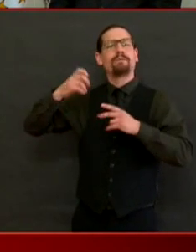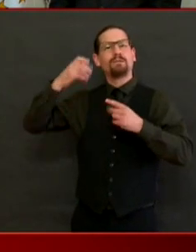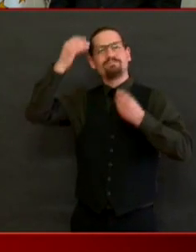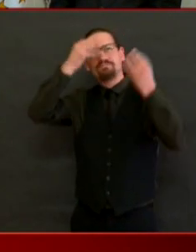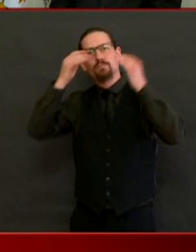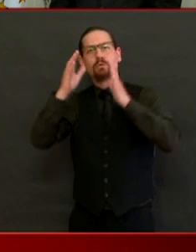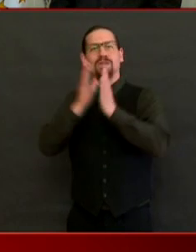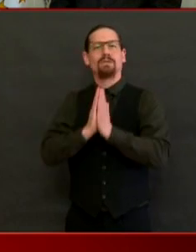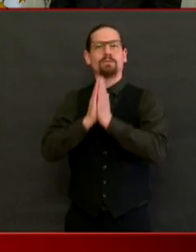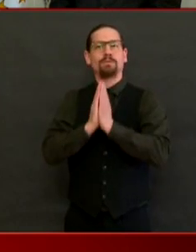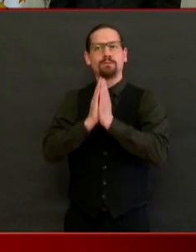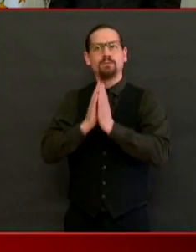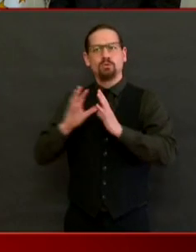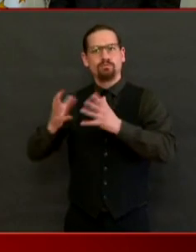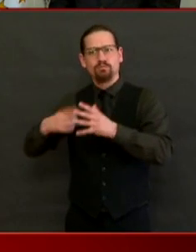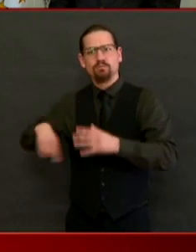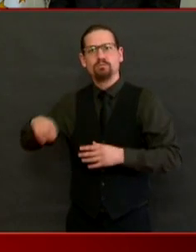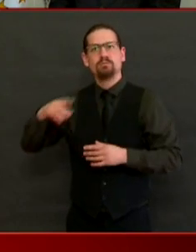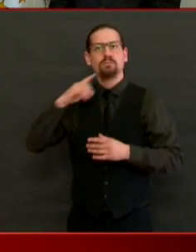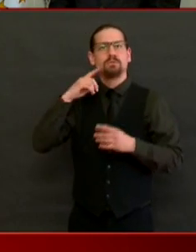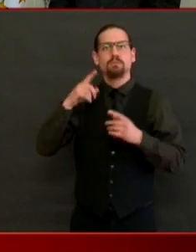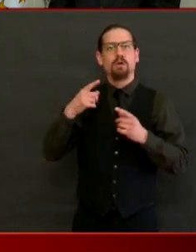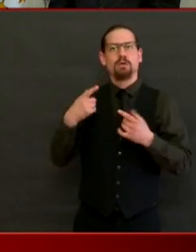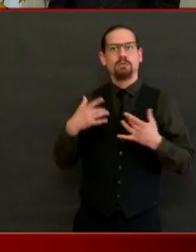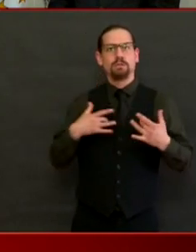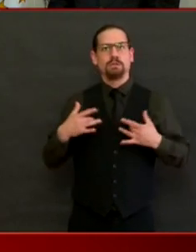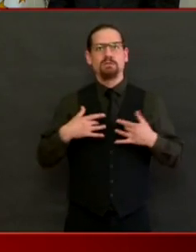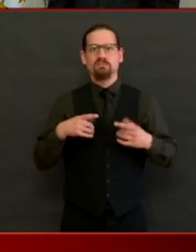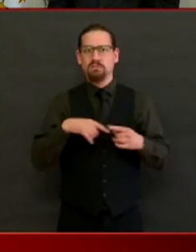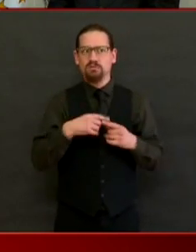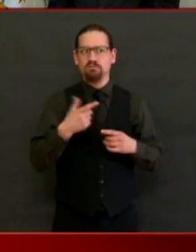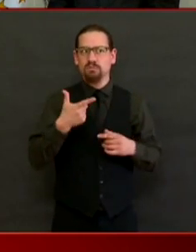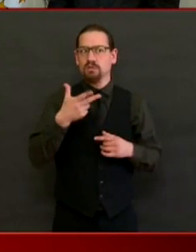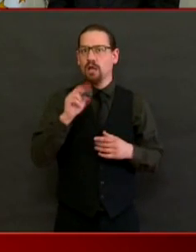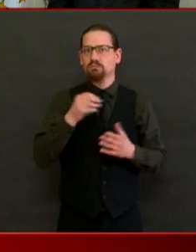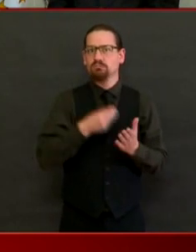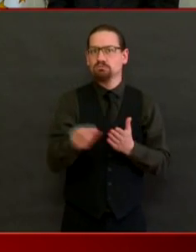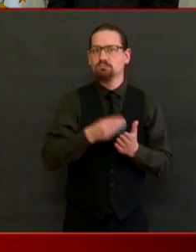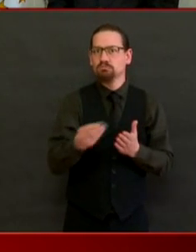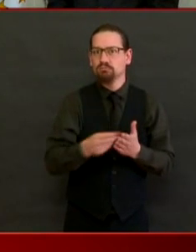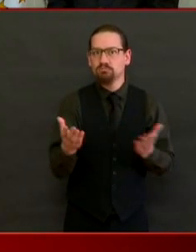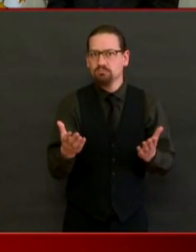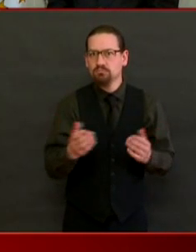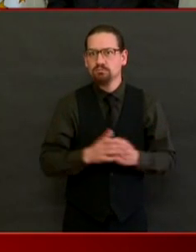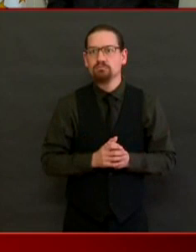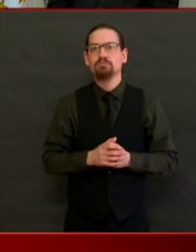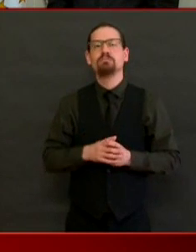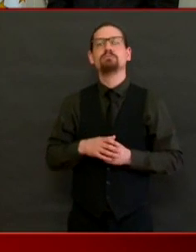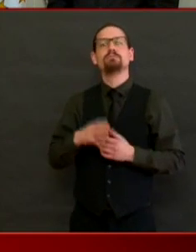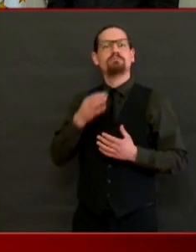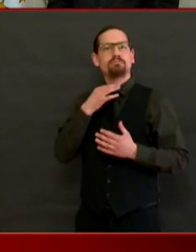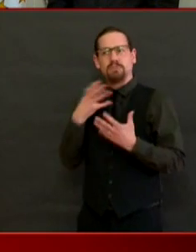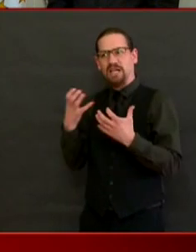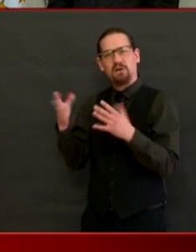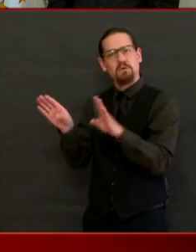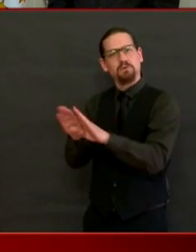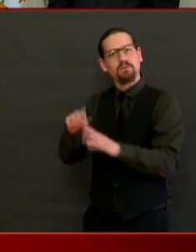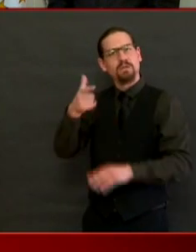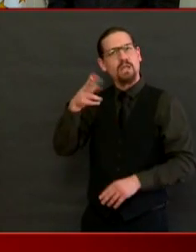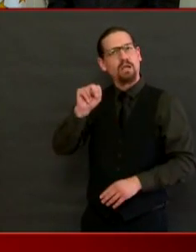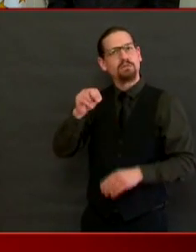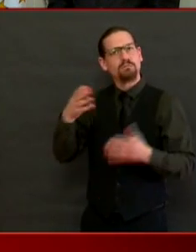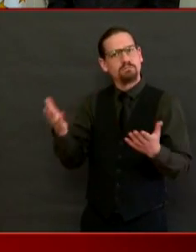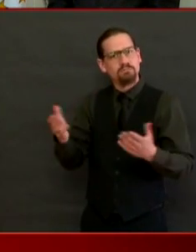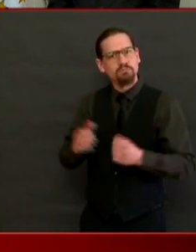in gun sales. Your thoughts? So it's a great group, and I appreciate the question. I have decided, and most